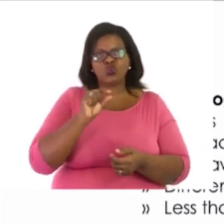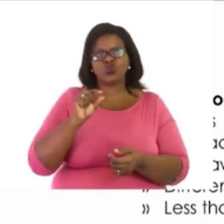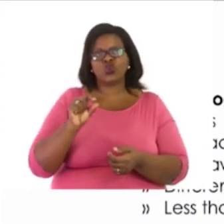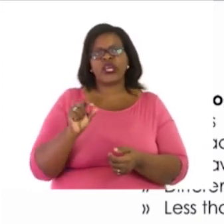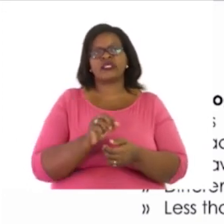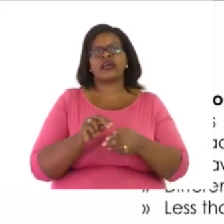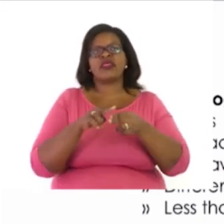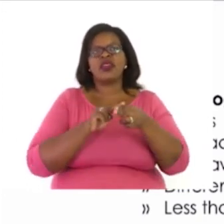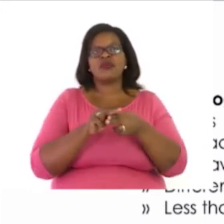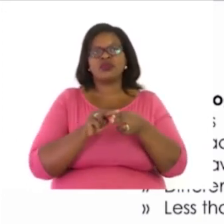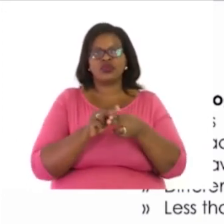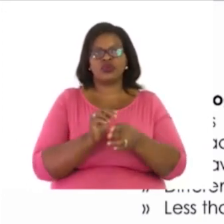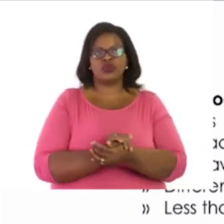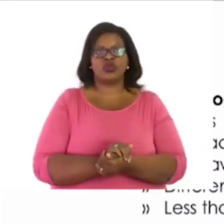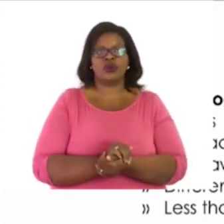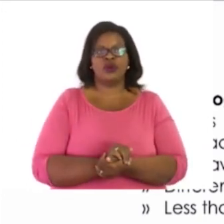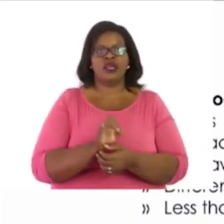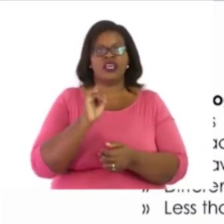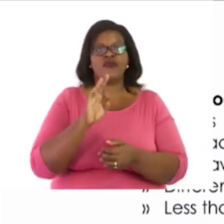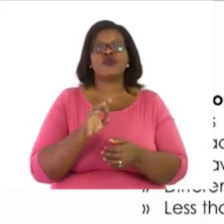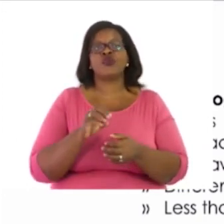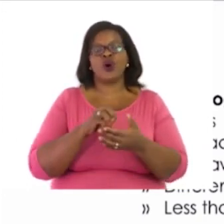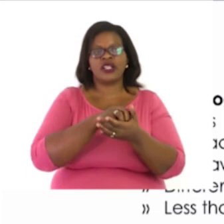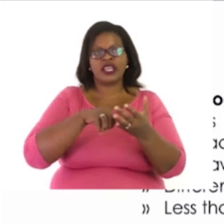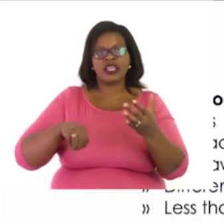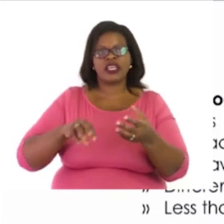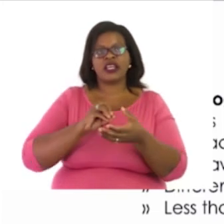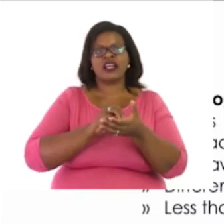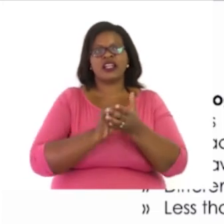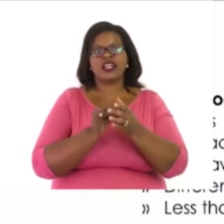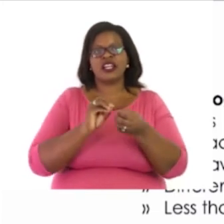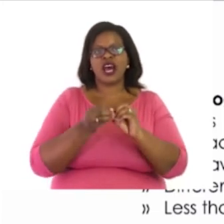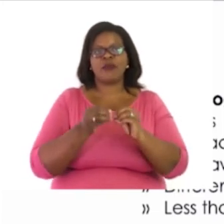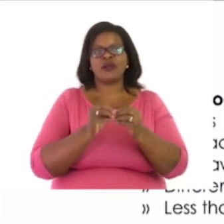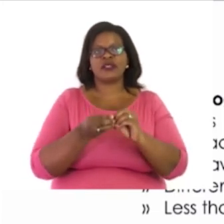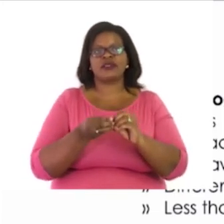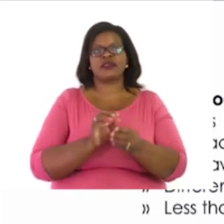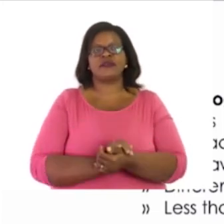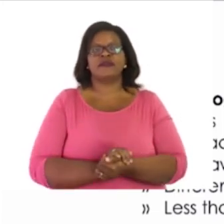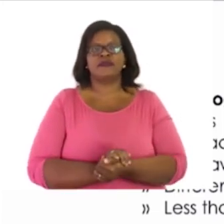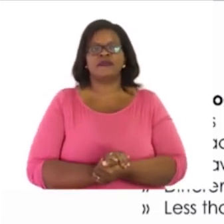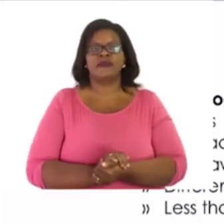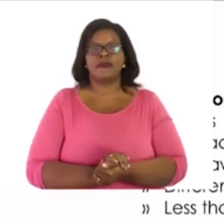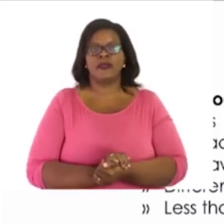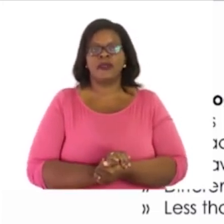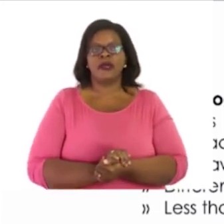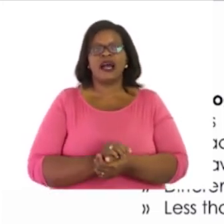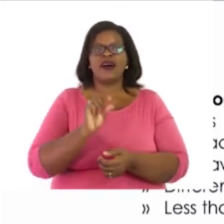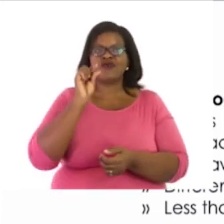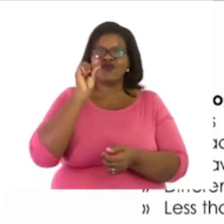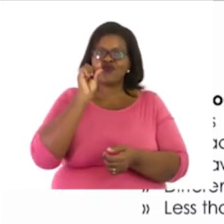when to subtract numbers from each other. There are plenty more. So, these are just a few.